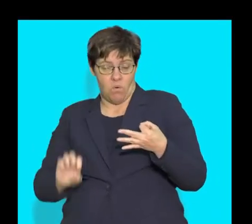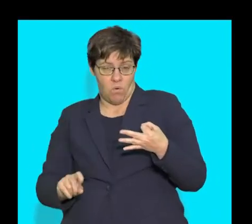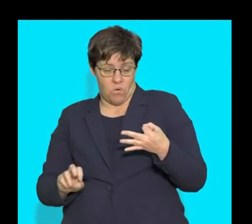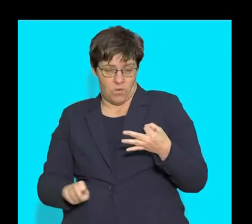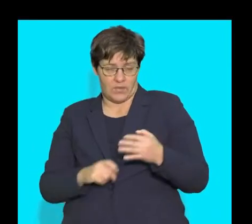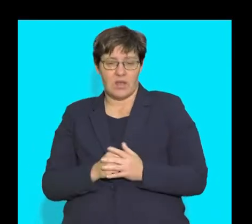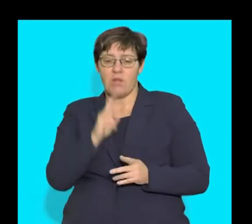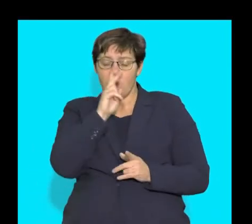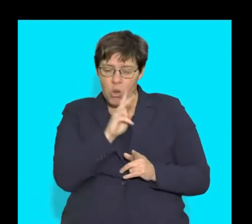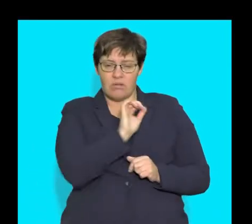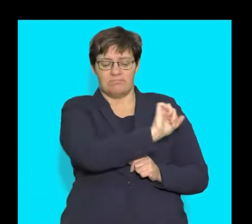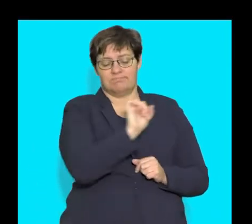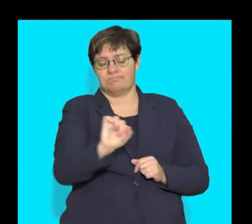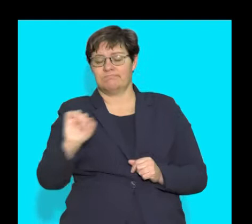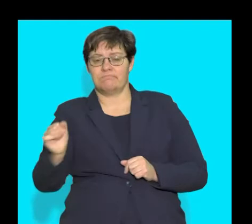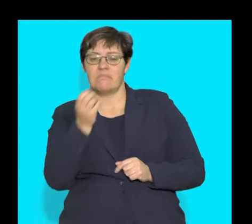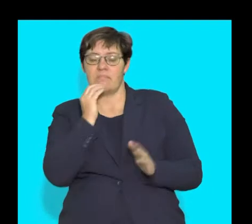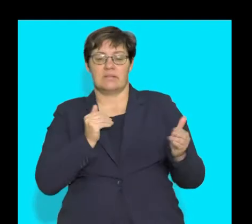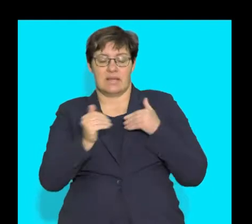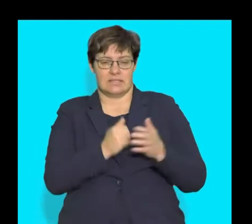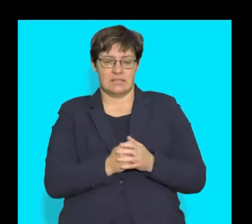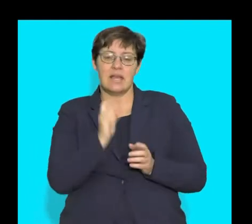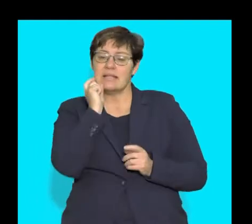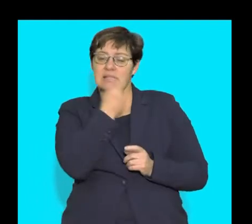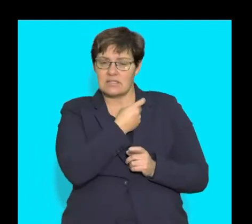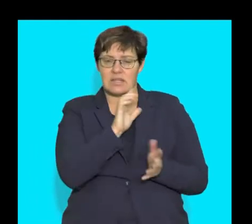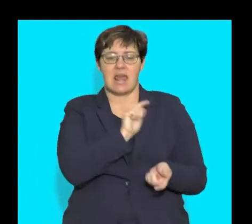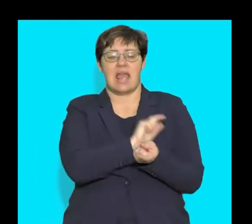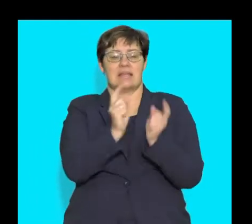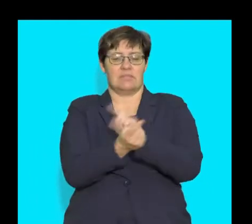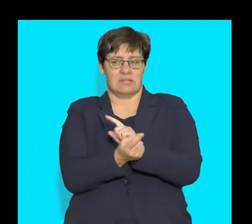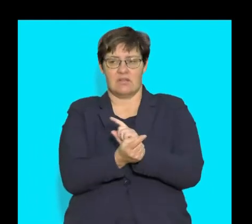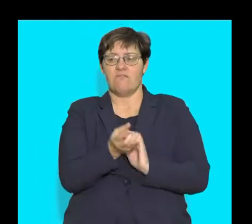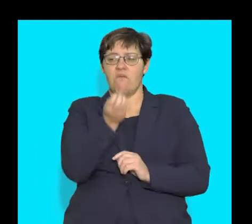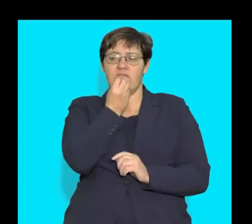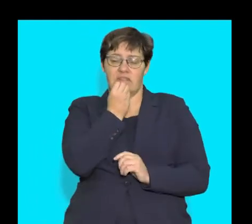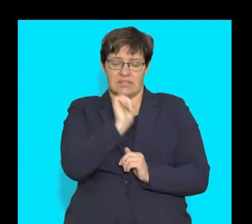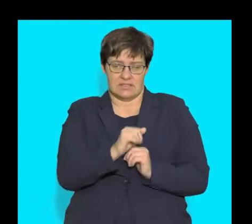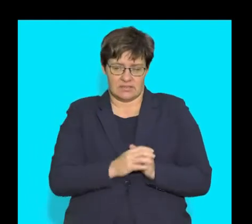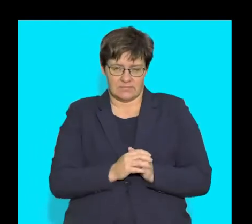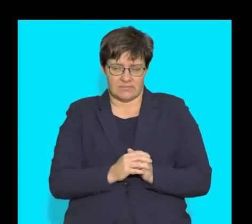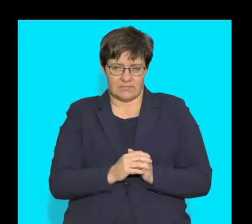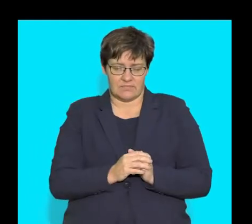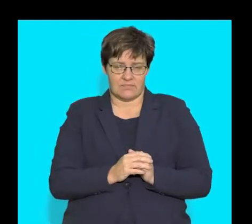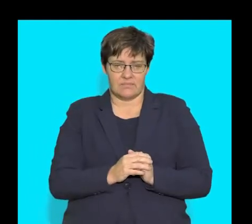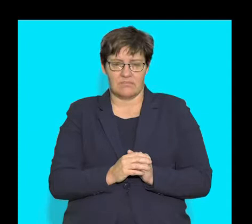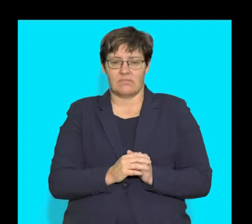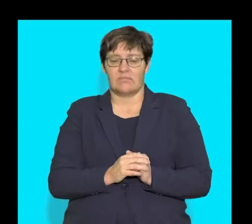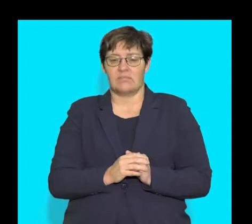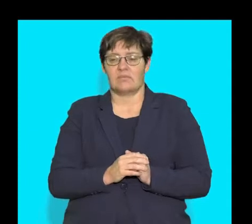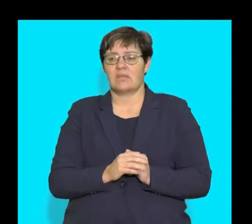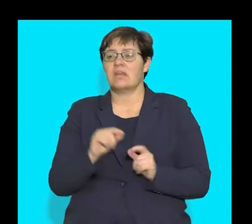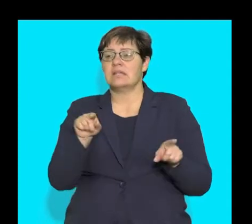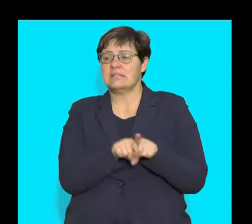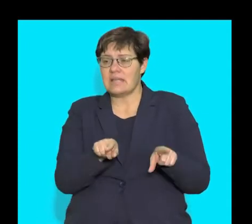their diet. We also spoke about dentition and the adaptation for feeding. It's important